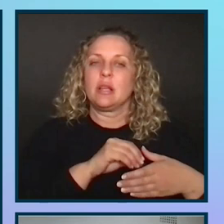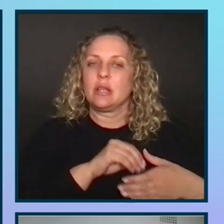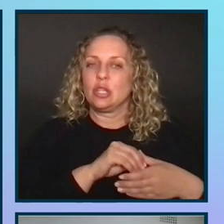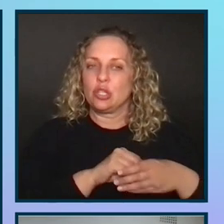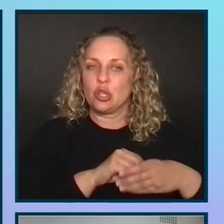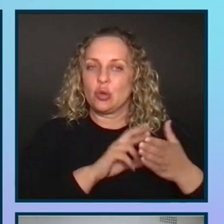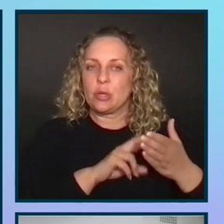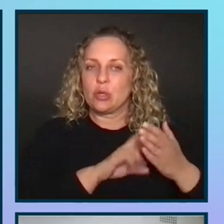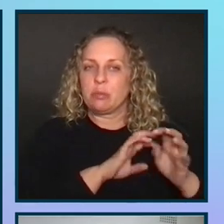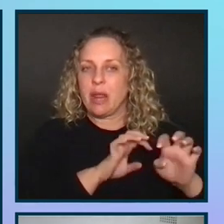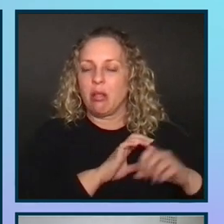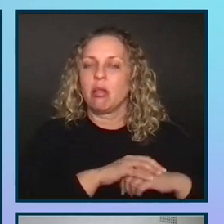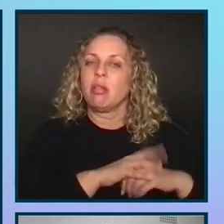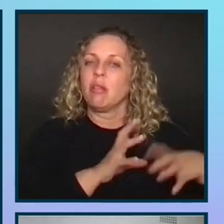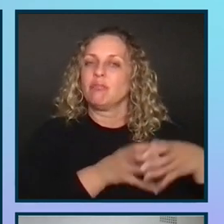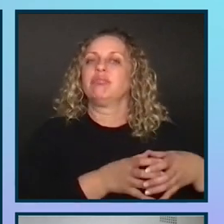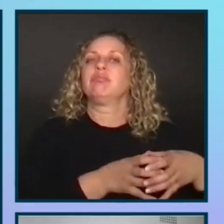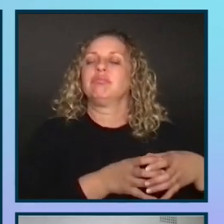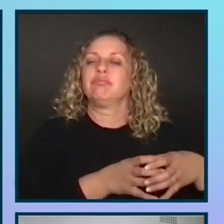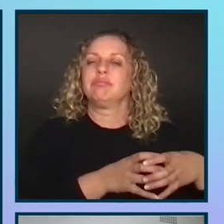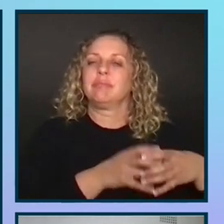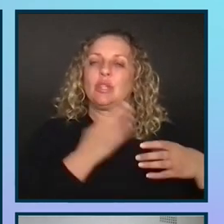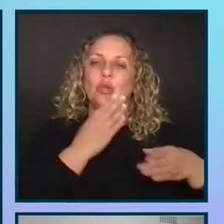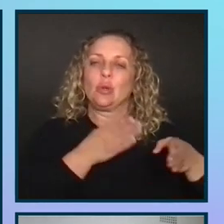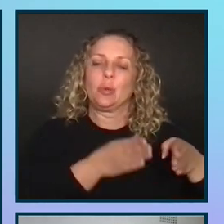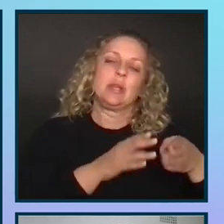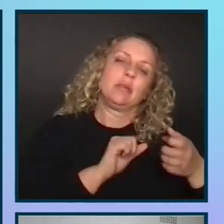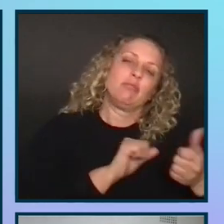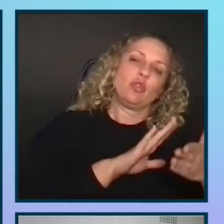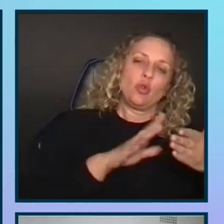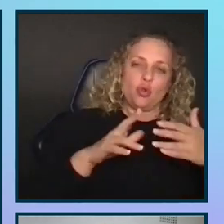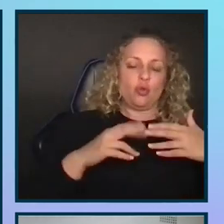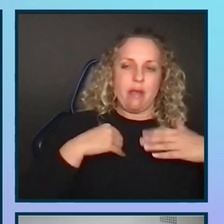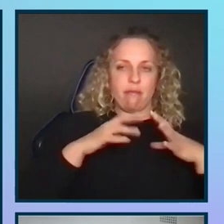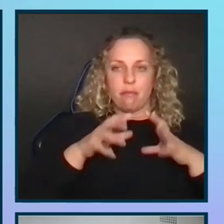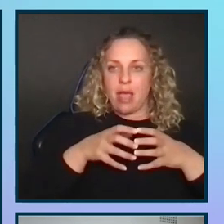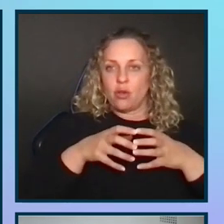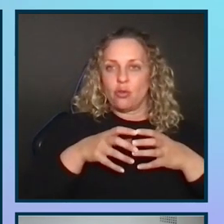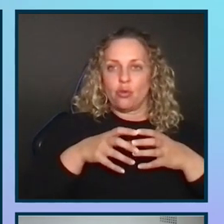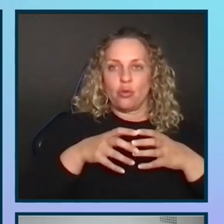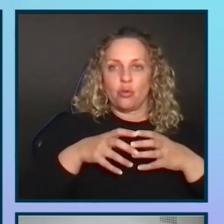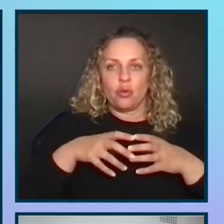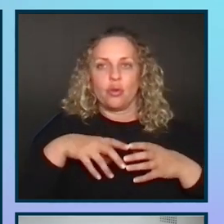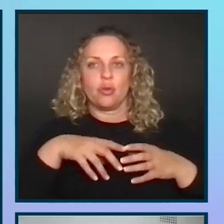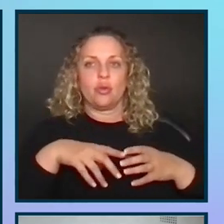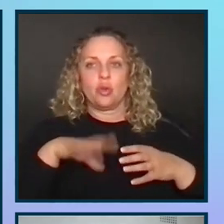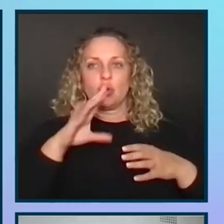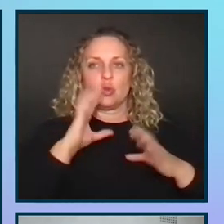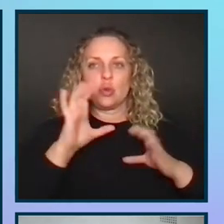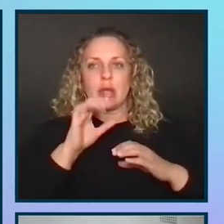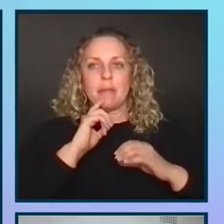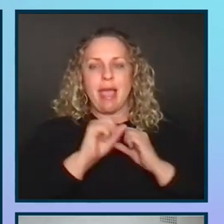internal research panel. So a good technique is to build a panel. And you can do this by advertising